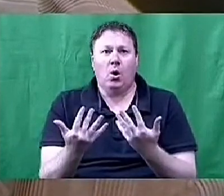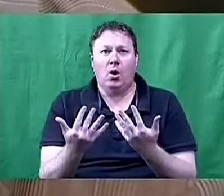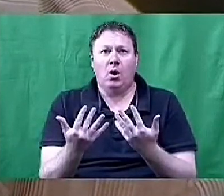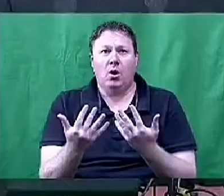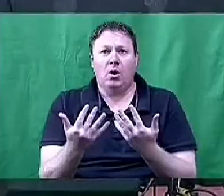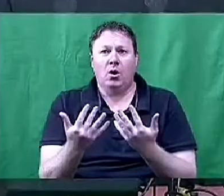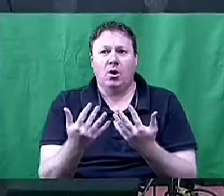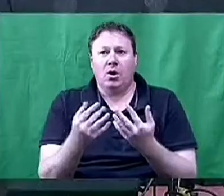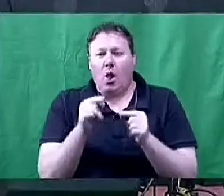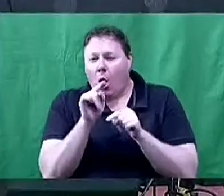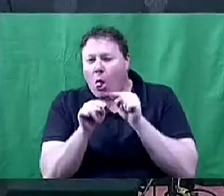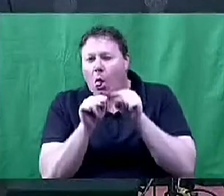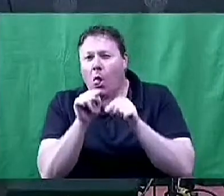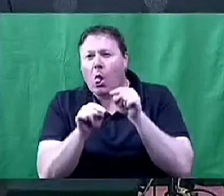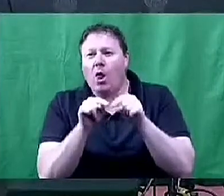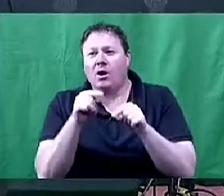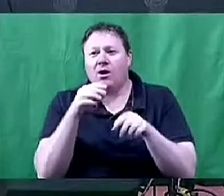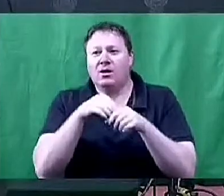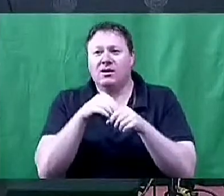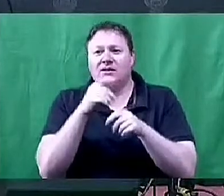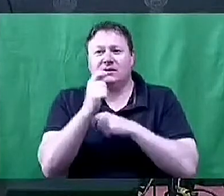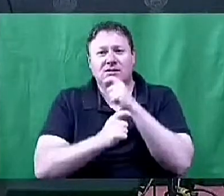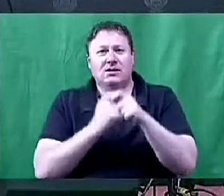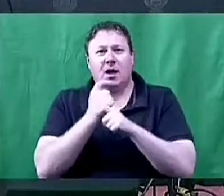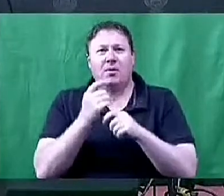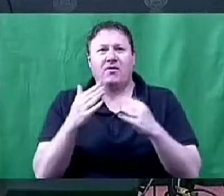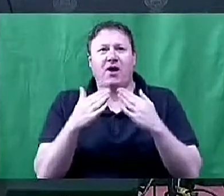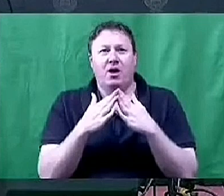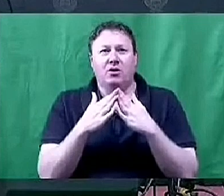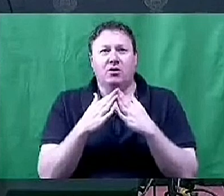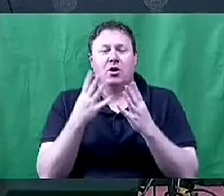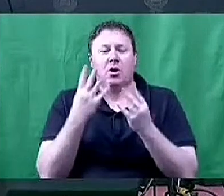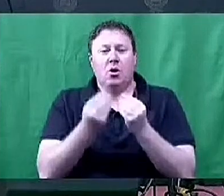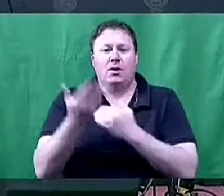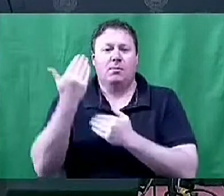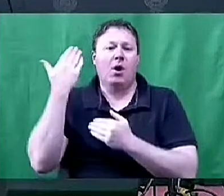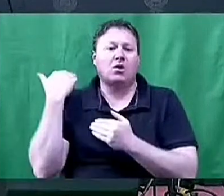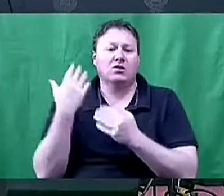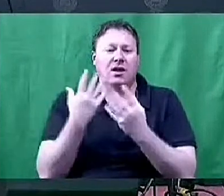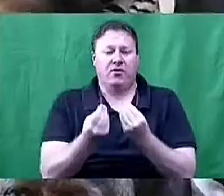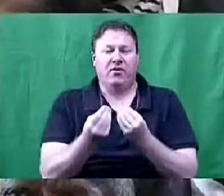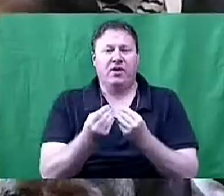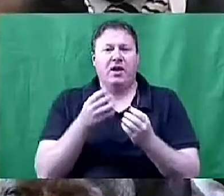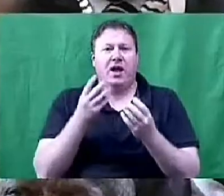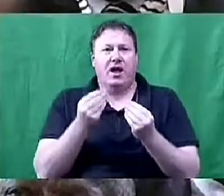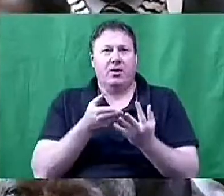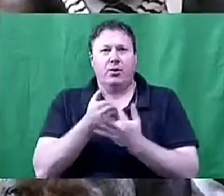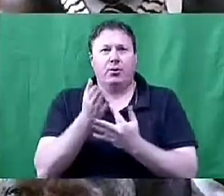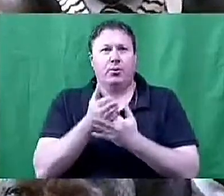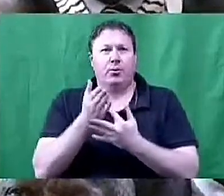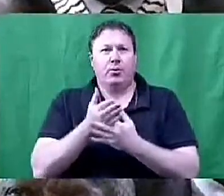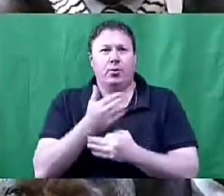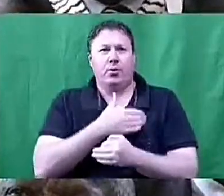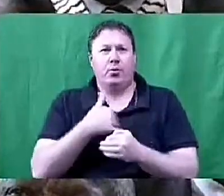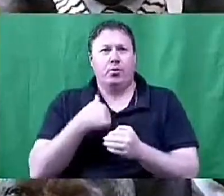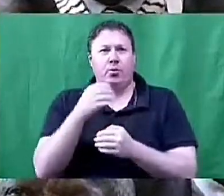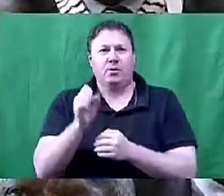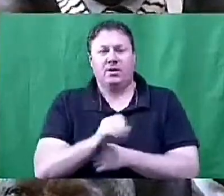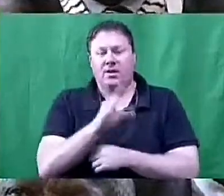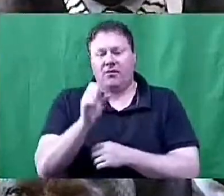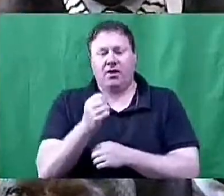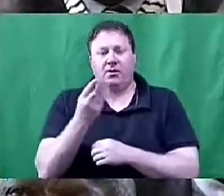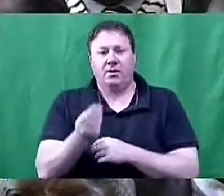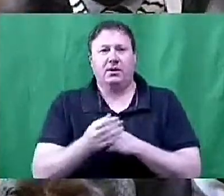such an insinuation in this type of a house, with the past we have and what we are going through as women in this country. Thank you.